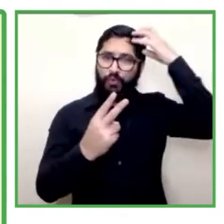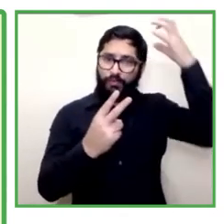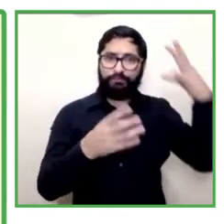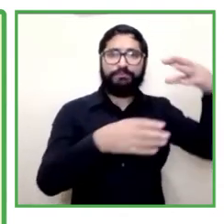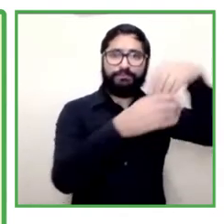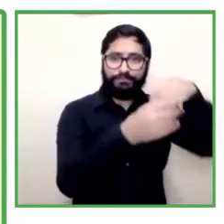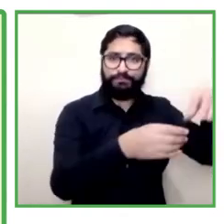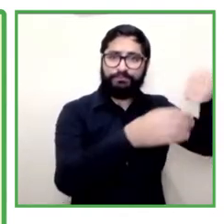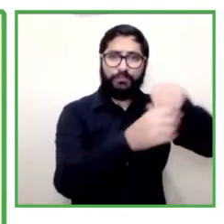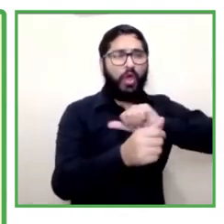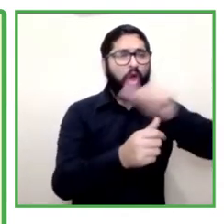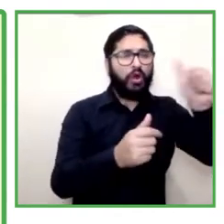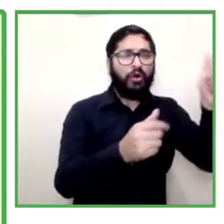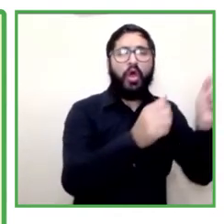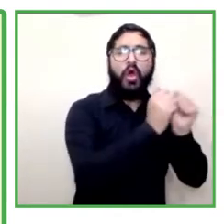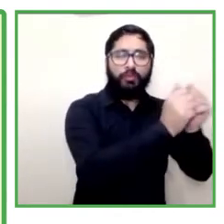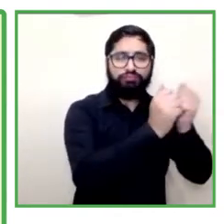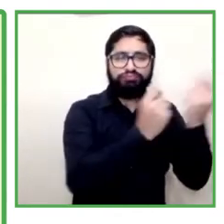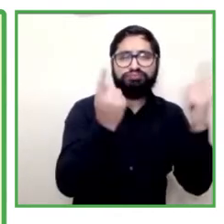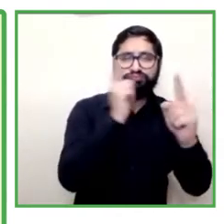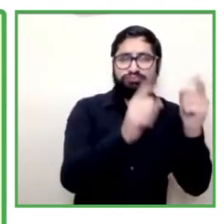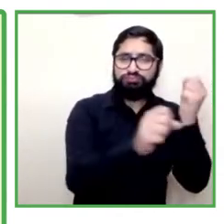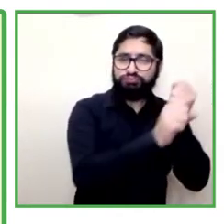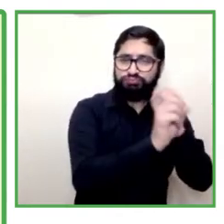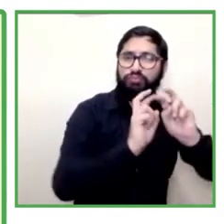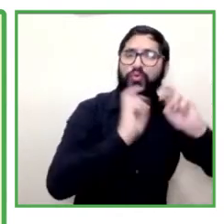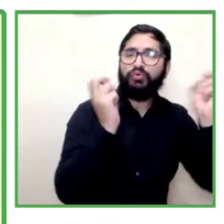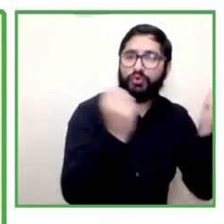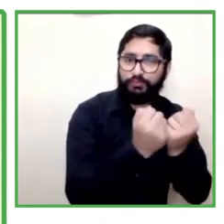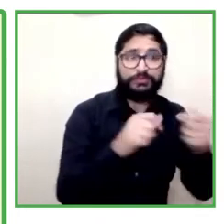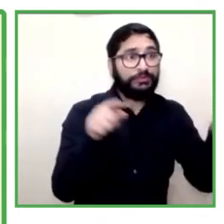like felipe said before